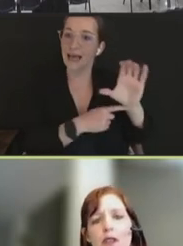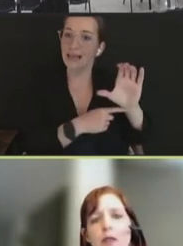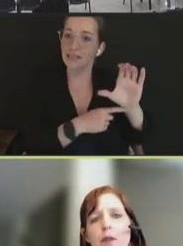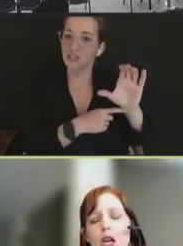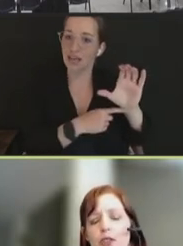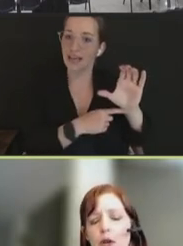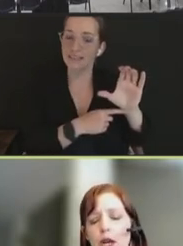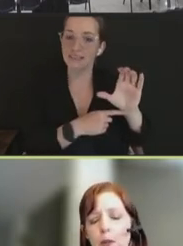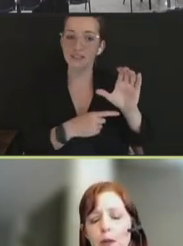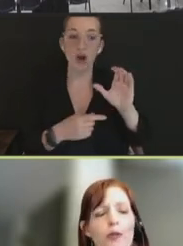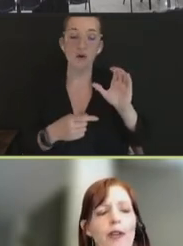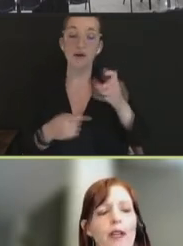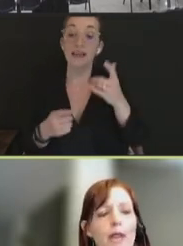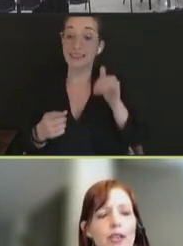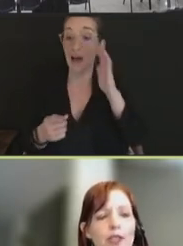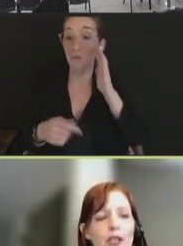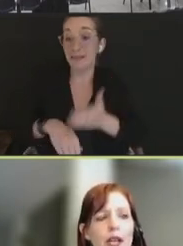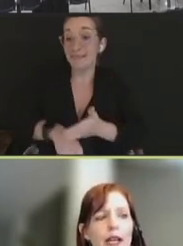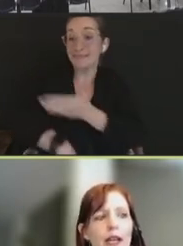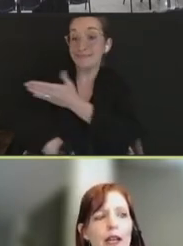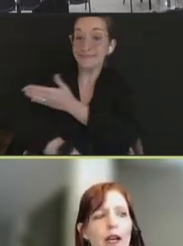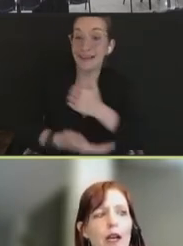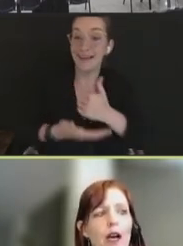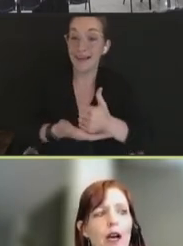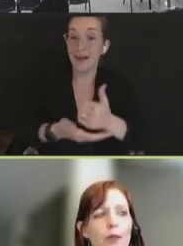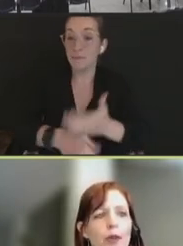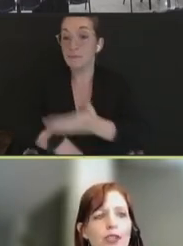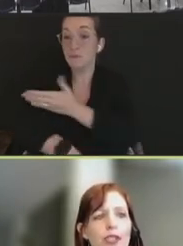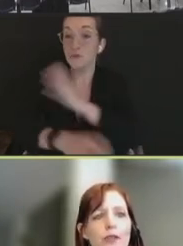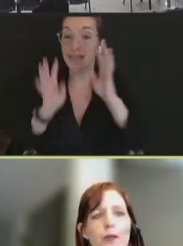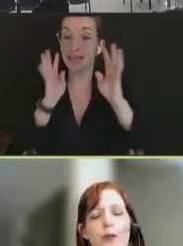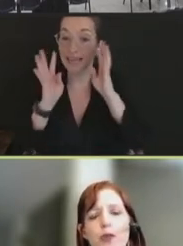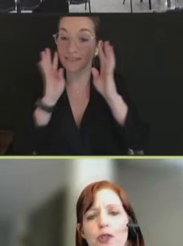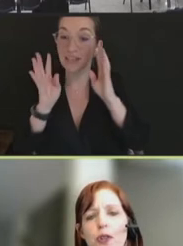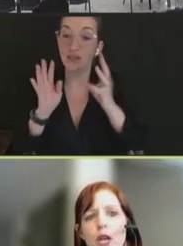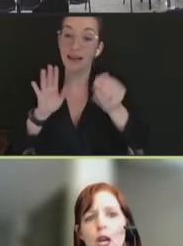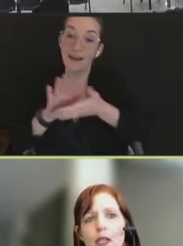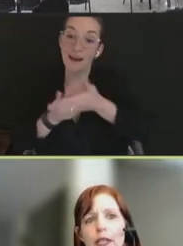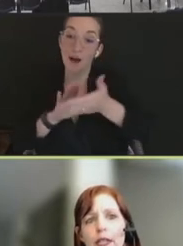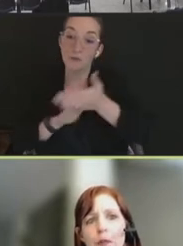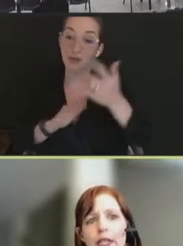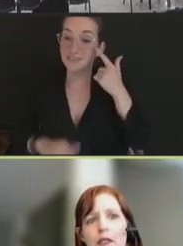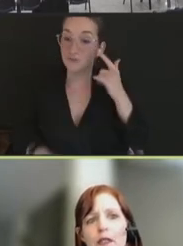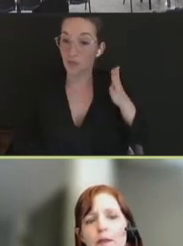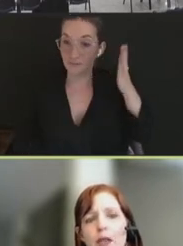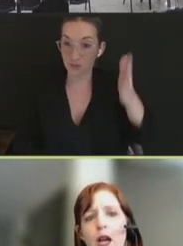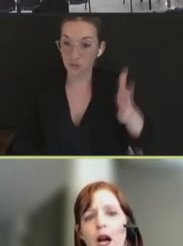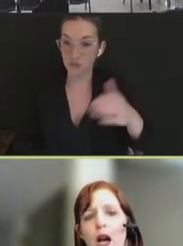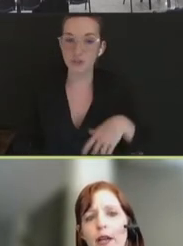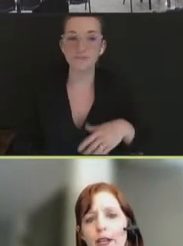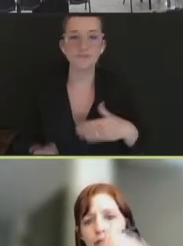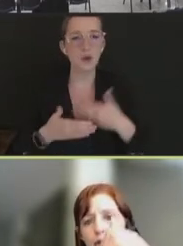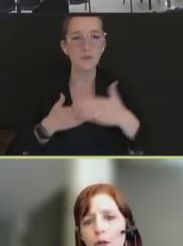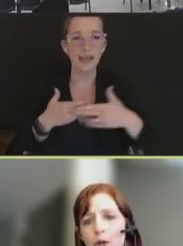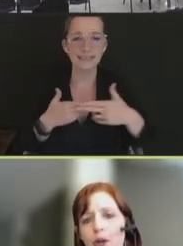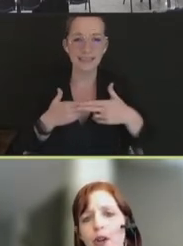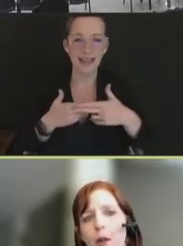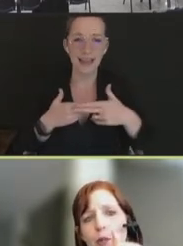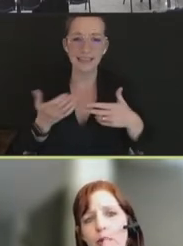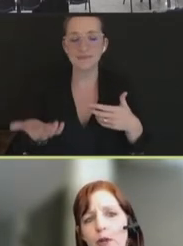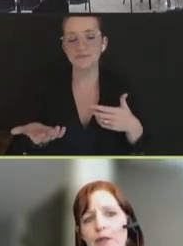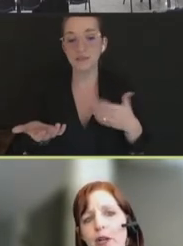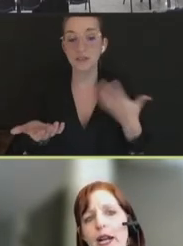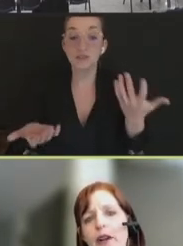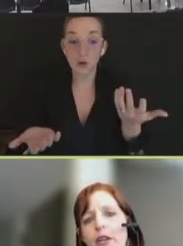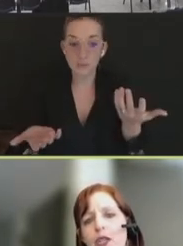system to help improve innovation and operations for the future. Click, please. And, you know, there are a